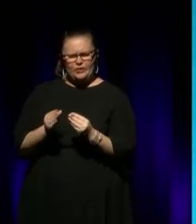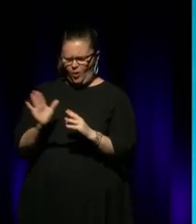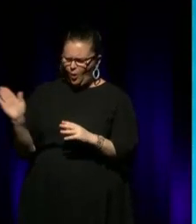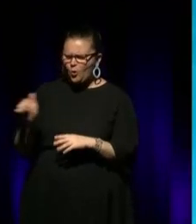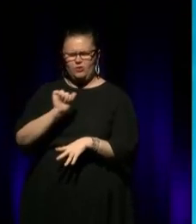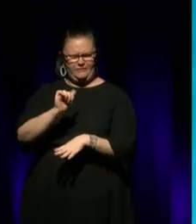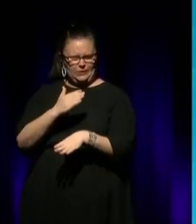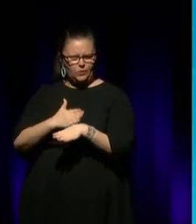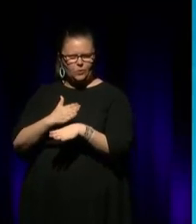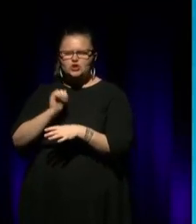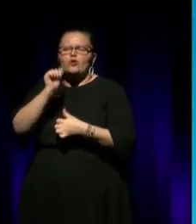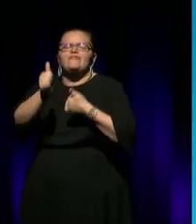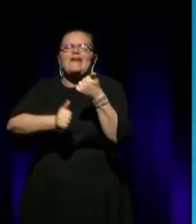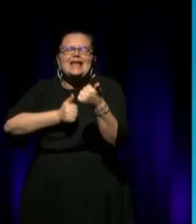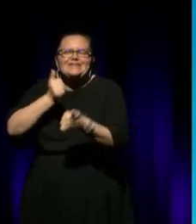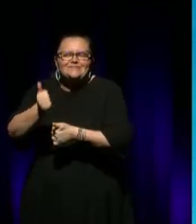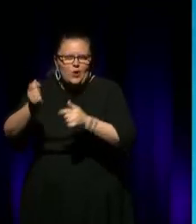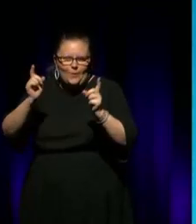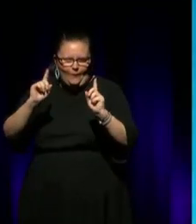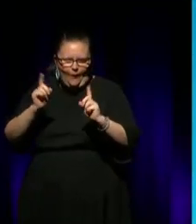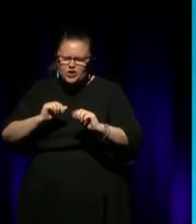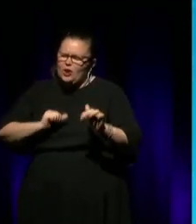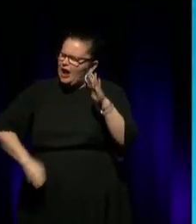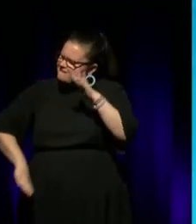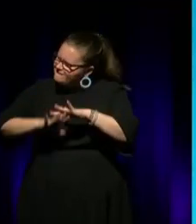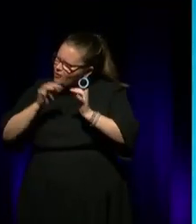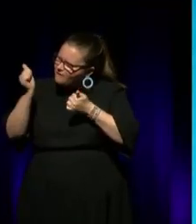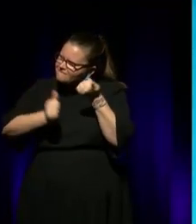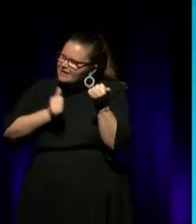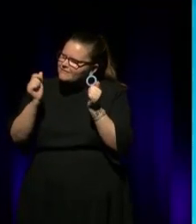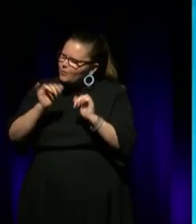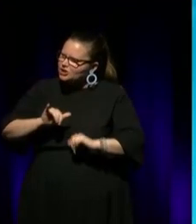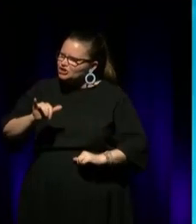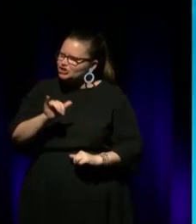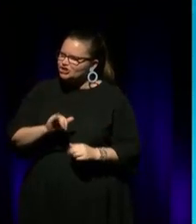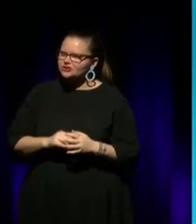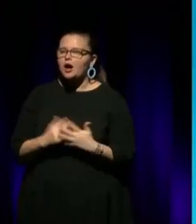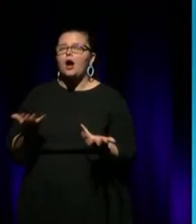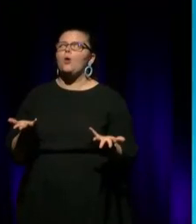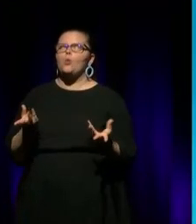what is your most favourite piece? Your absolute most favourite piece? Oh.